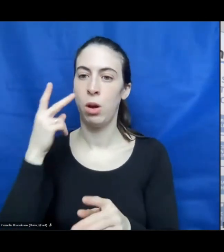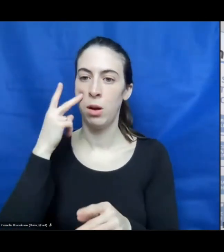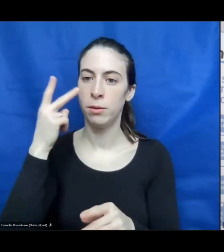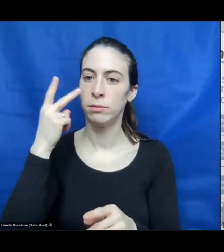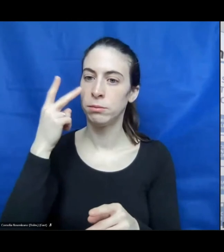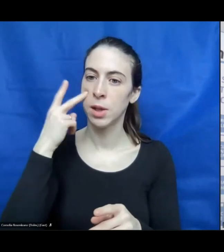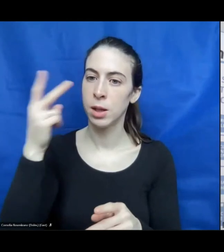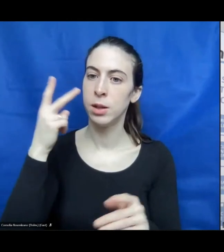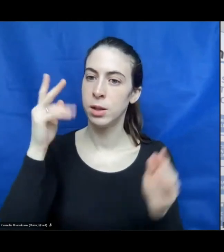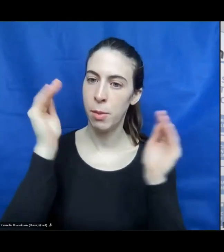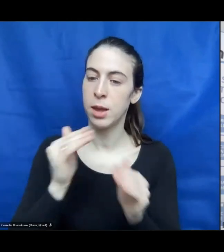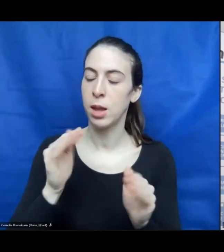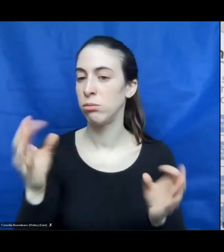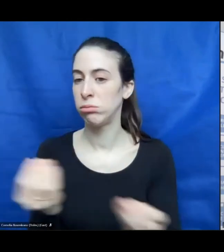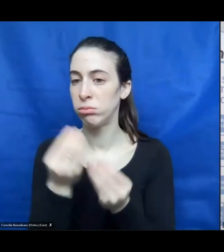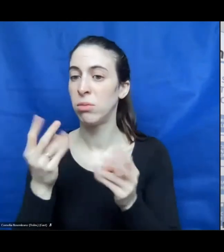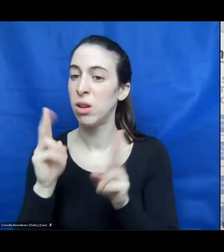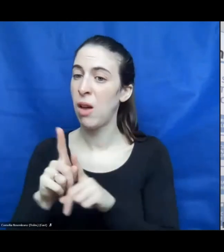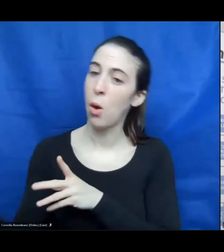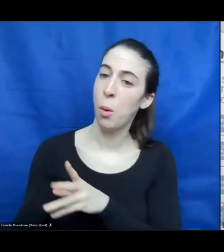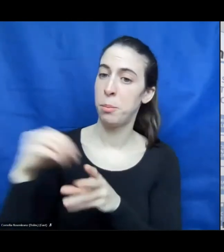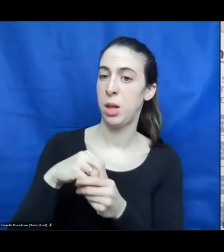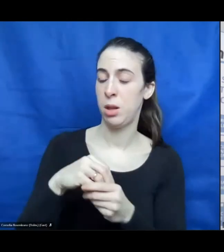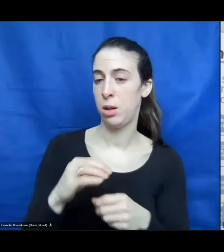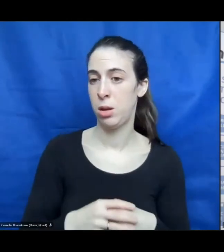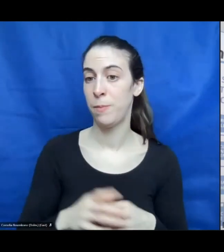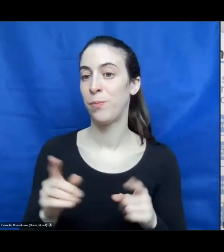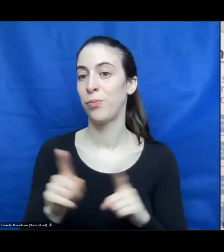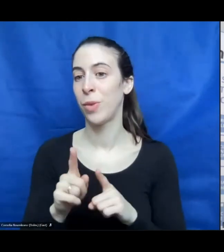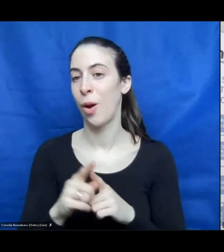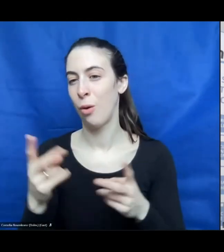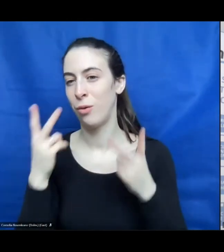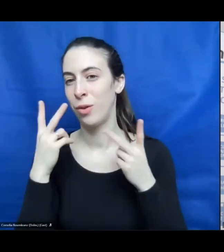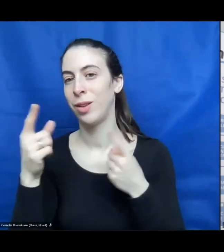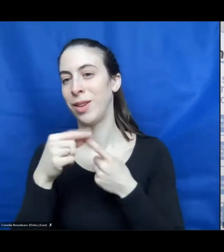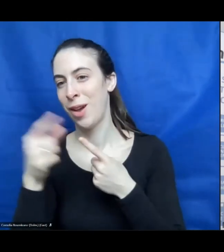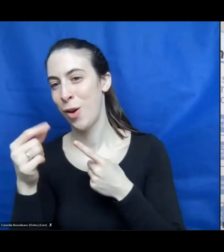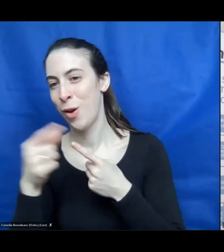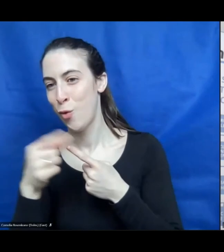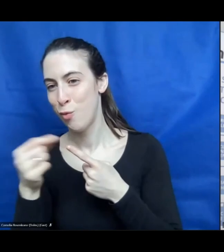experiences into our network. And also, humor is a very important thing.